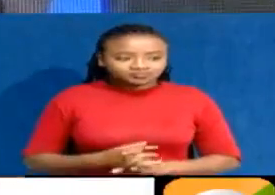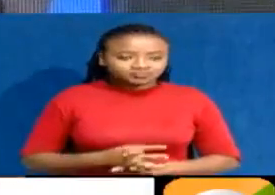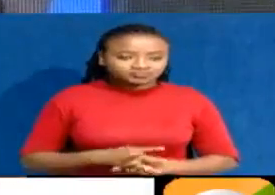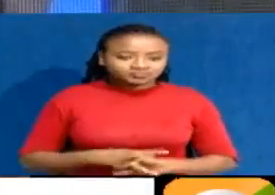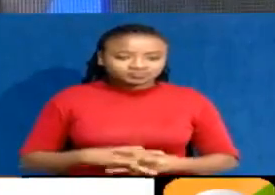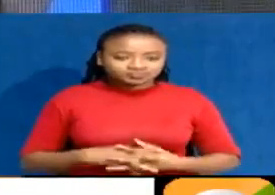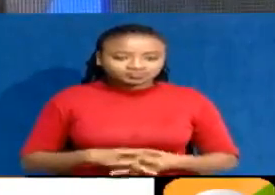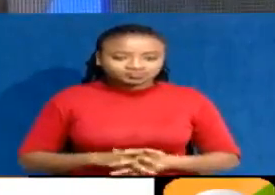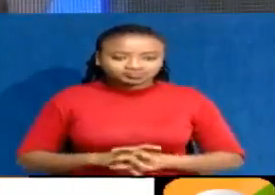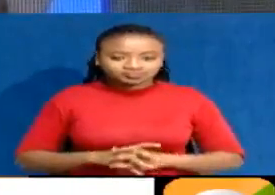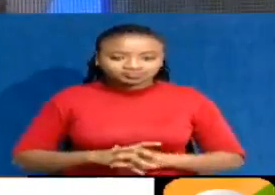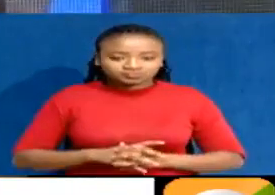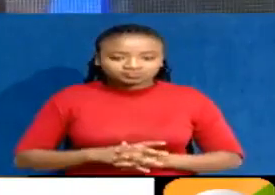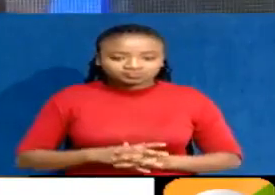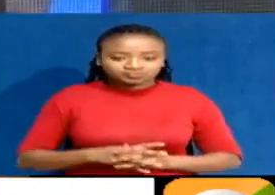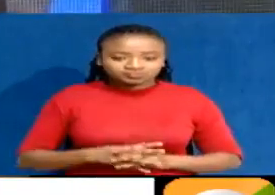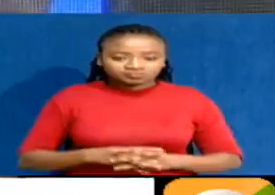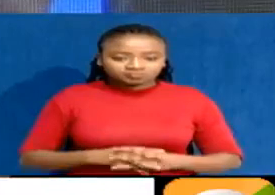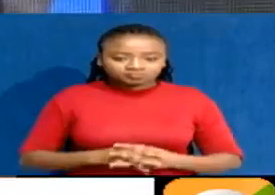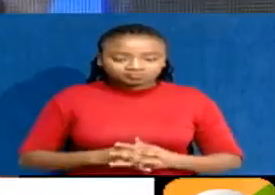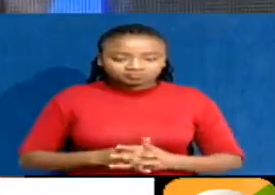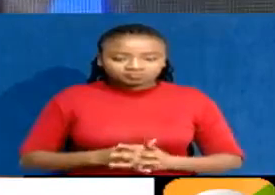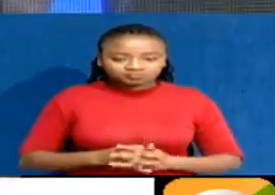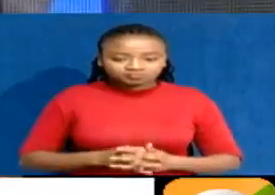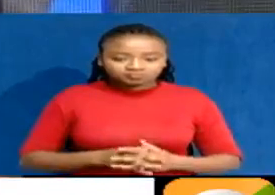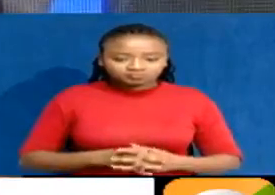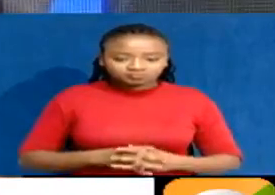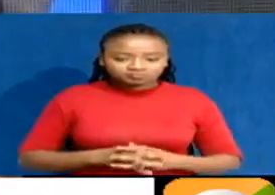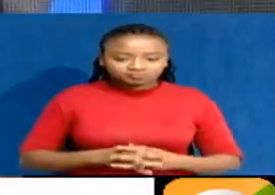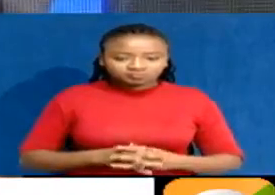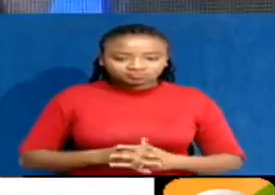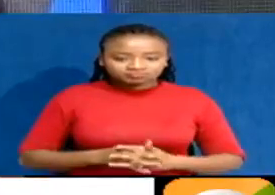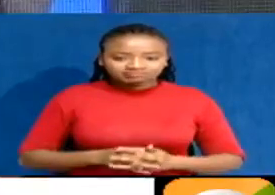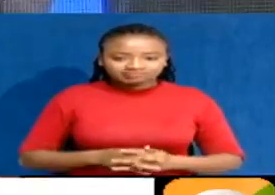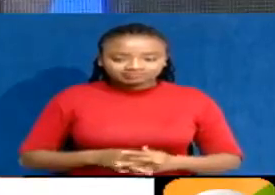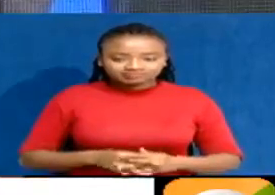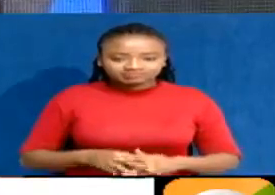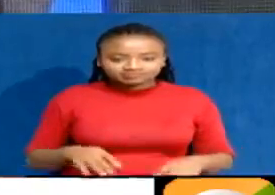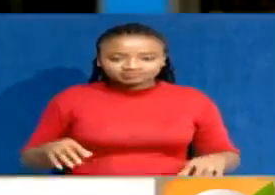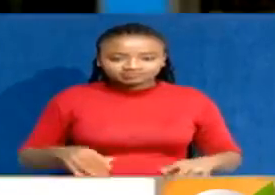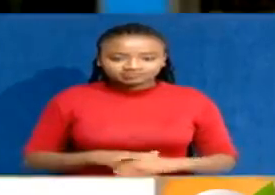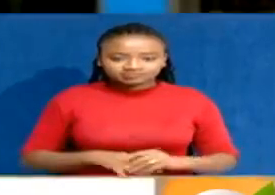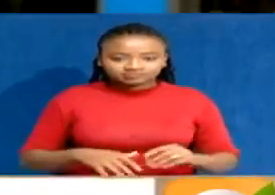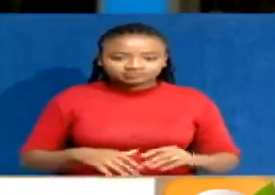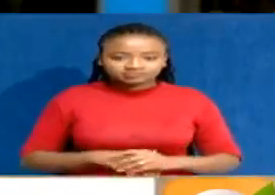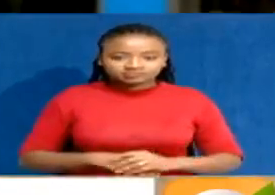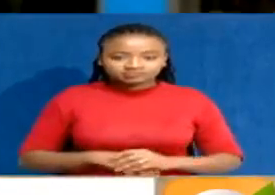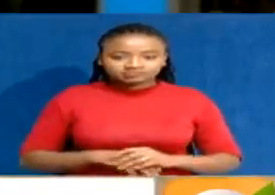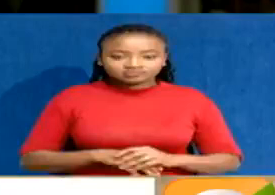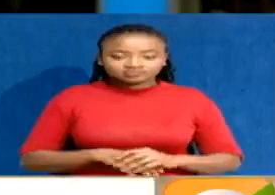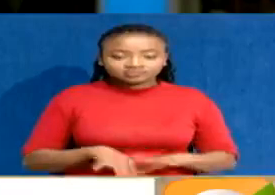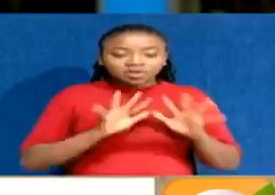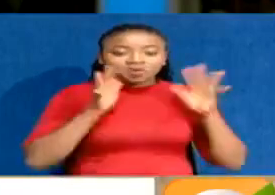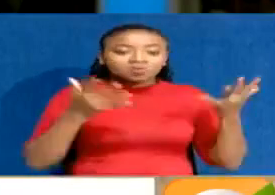barrier to action towards vaccine production in Africa? According to global